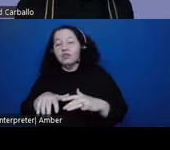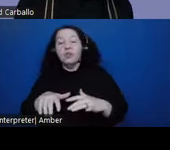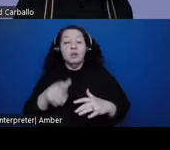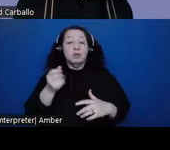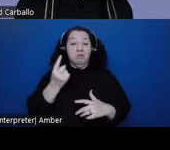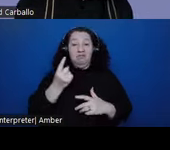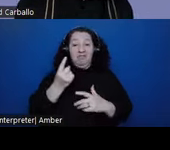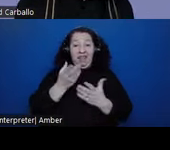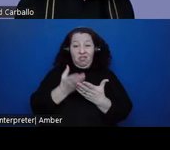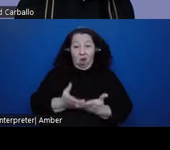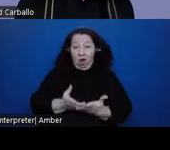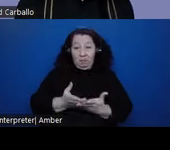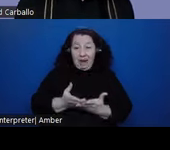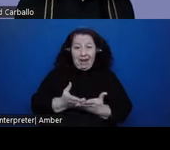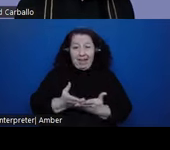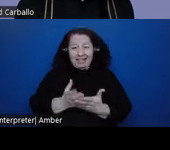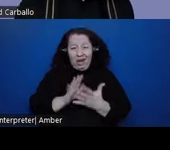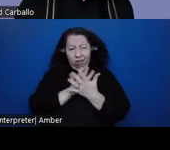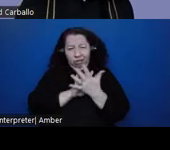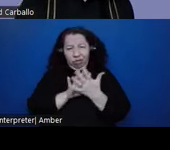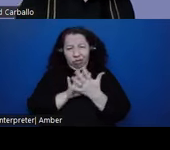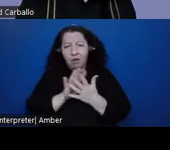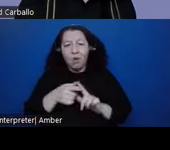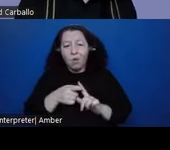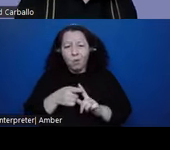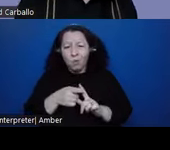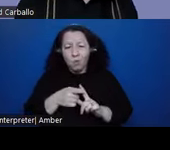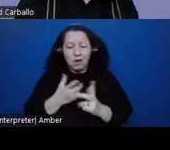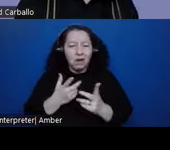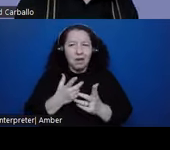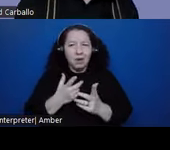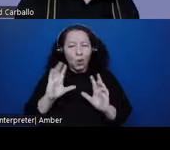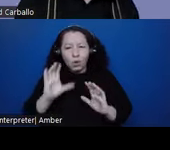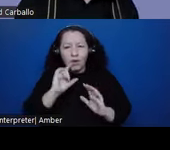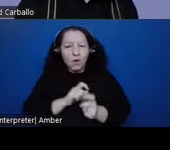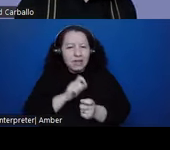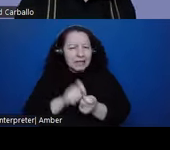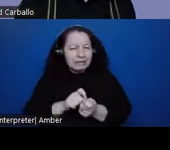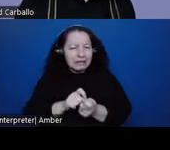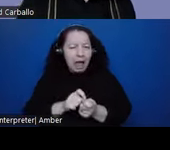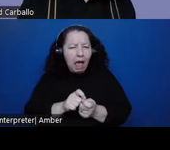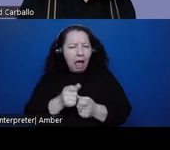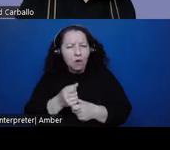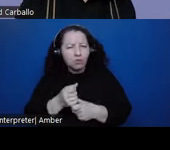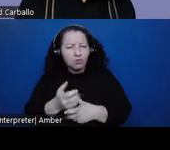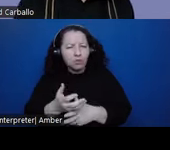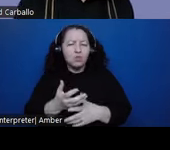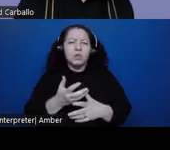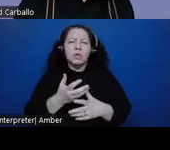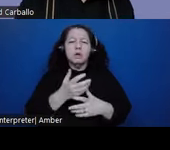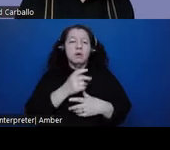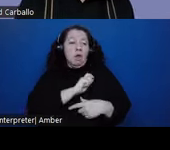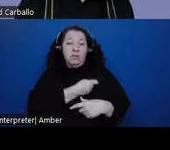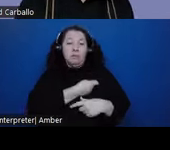opaque when it comes to the exact route that the Spaniards, who by this time